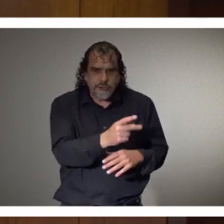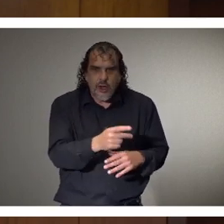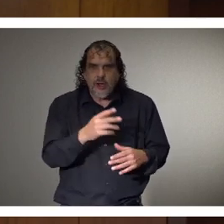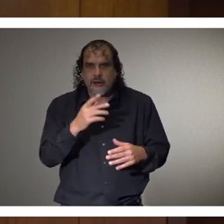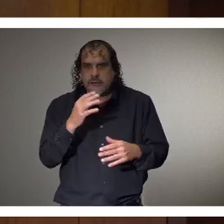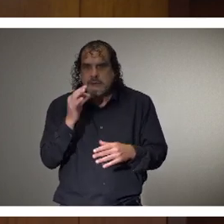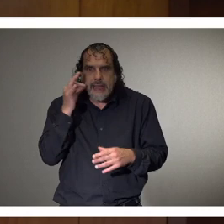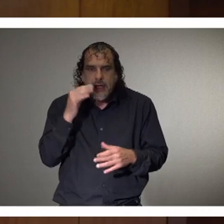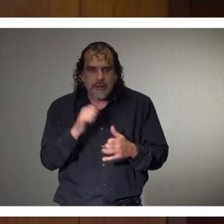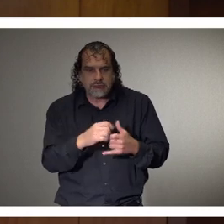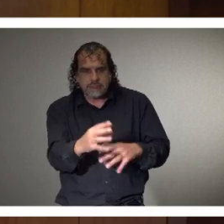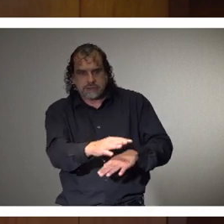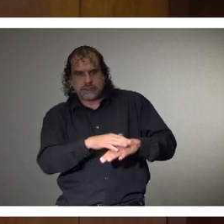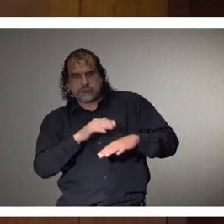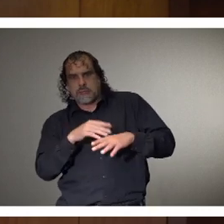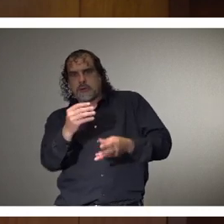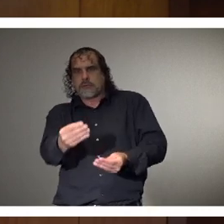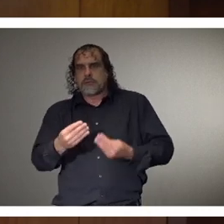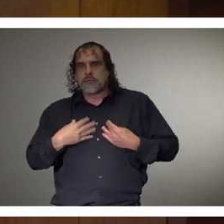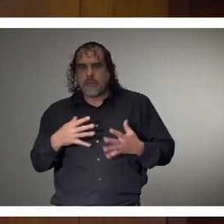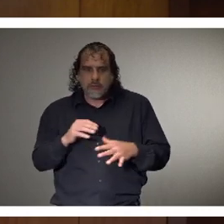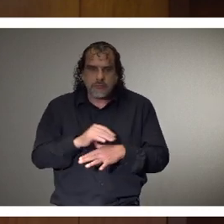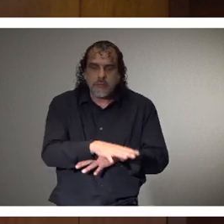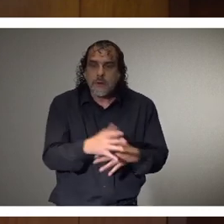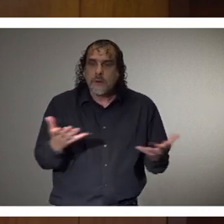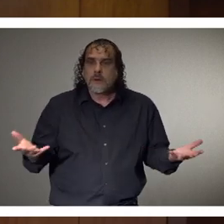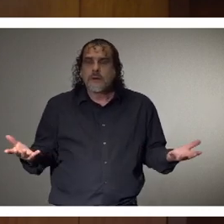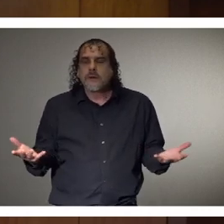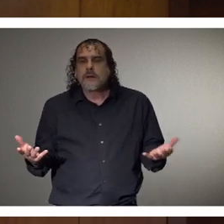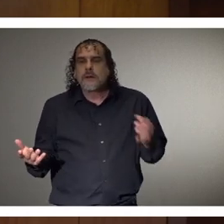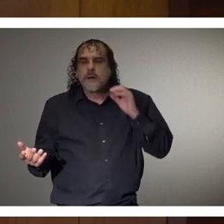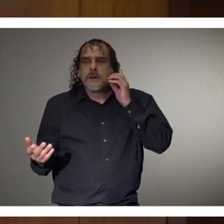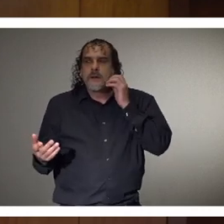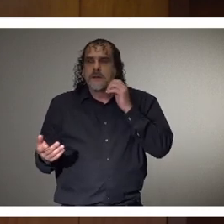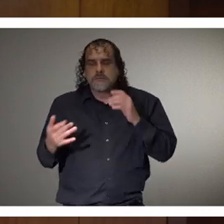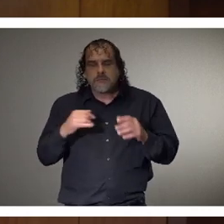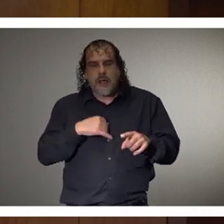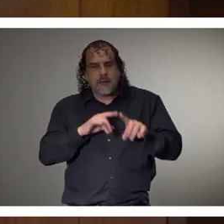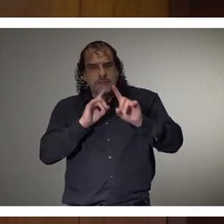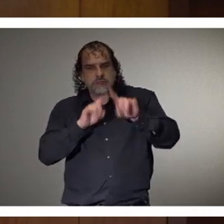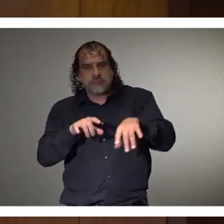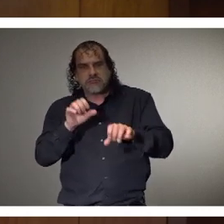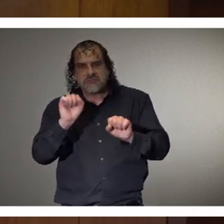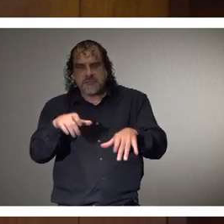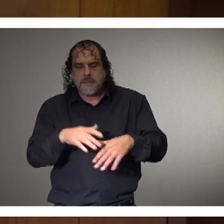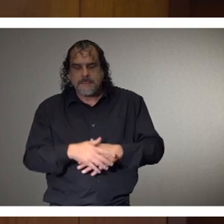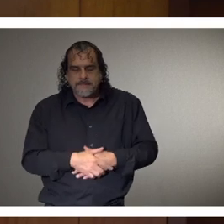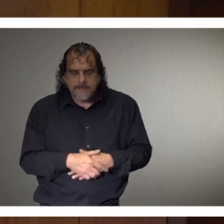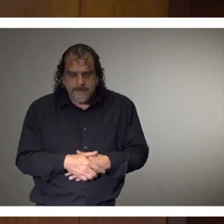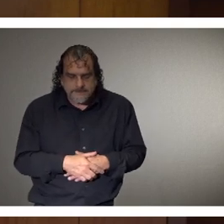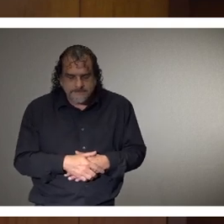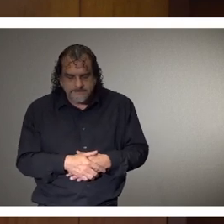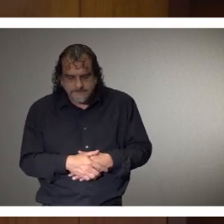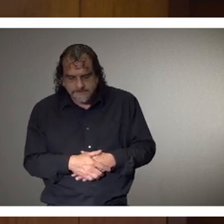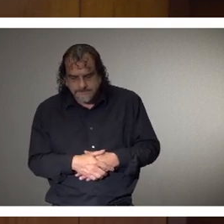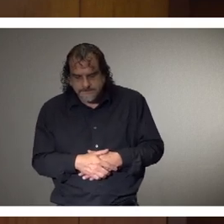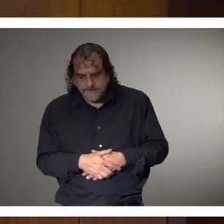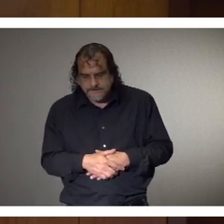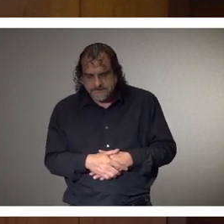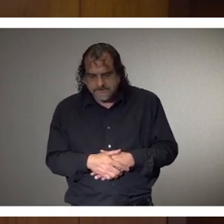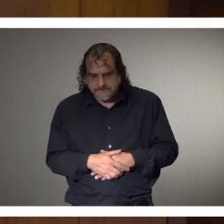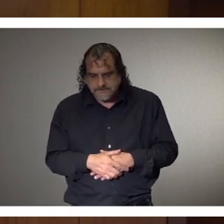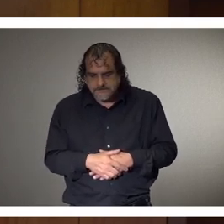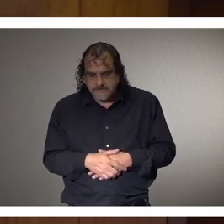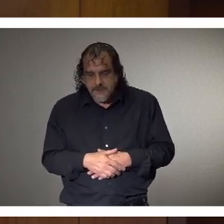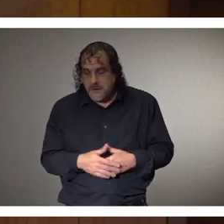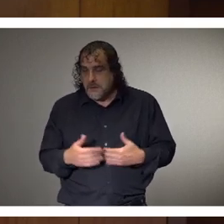that you could get this from your pet. Could you address that? I certainly can. Thank you. so we don't have any,